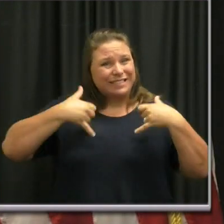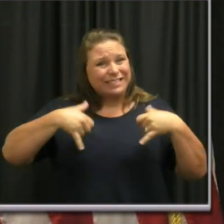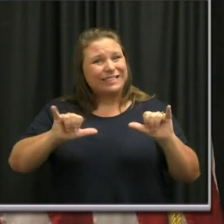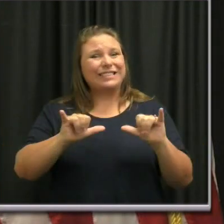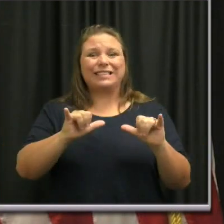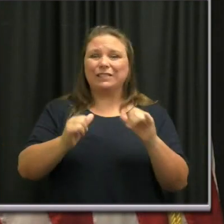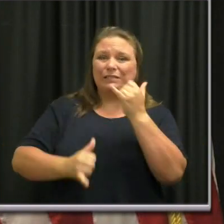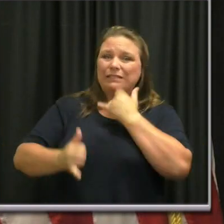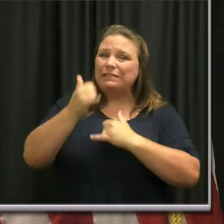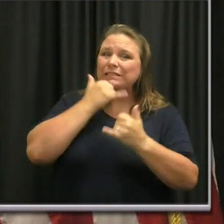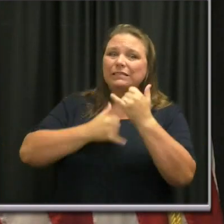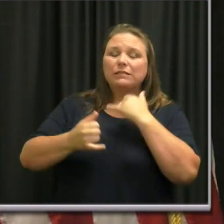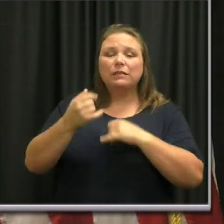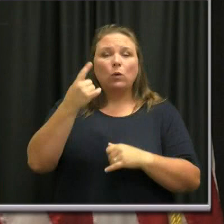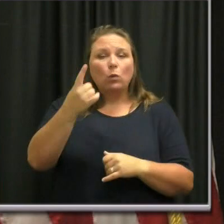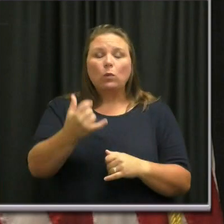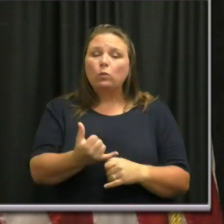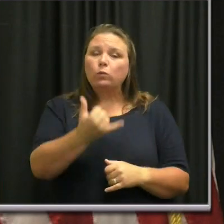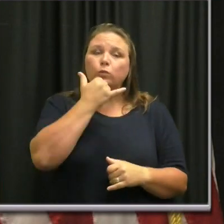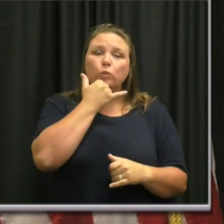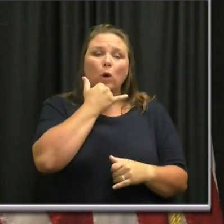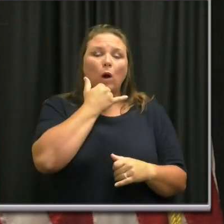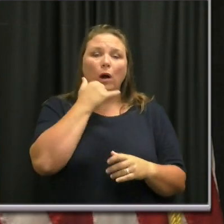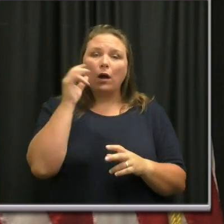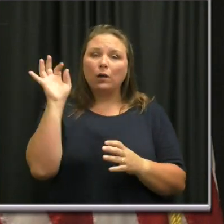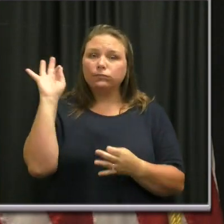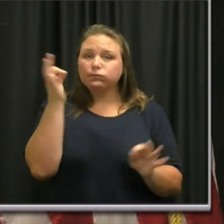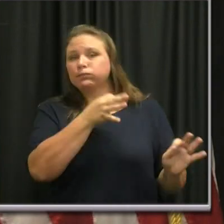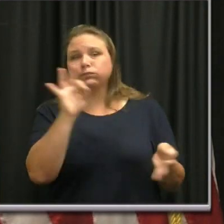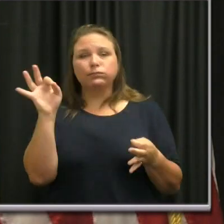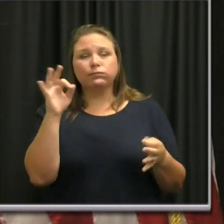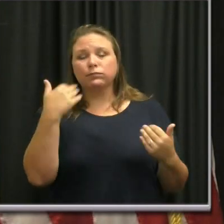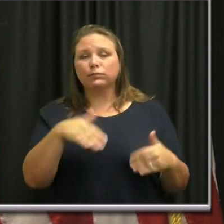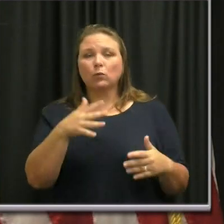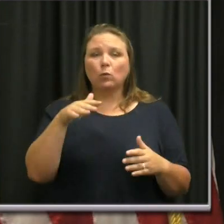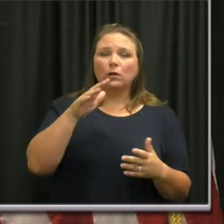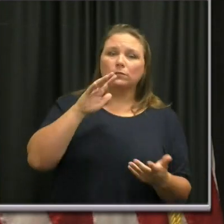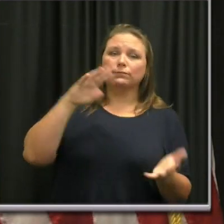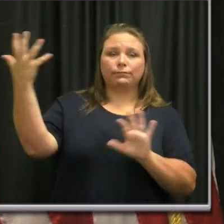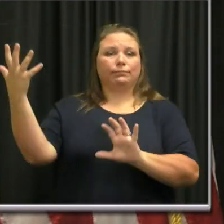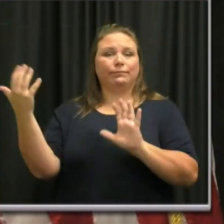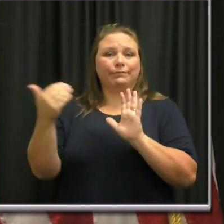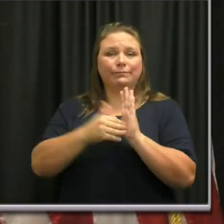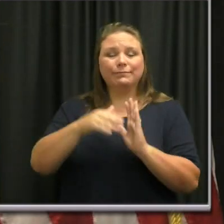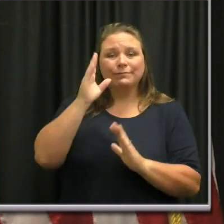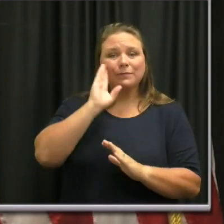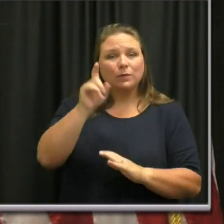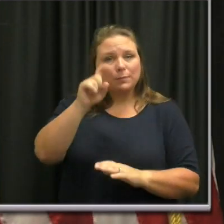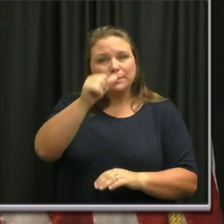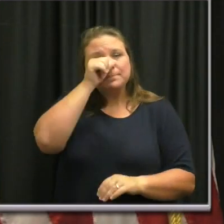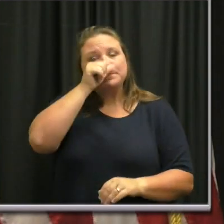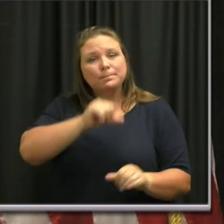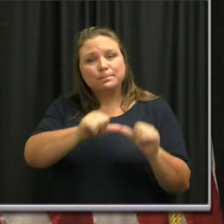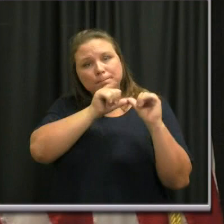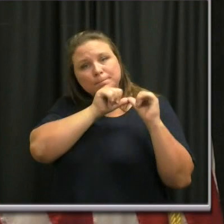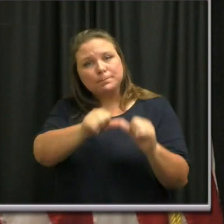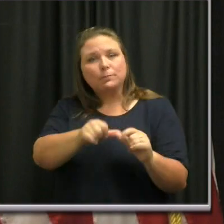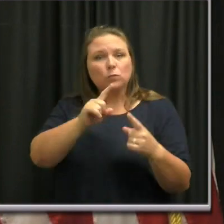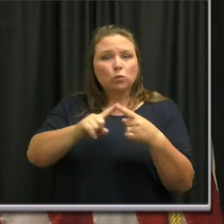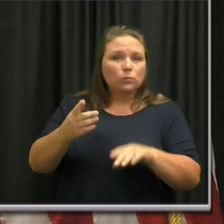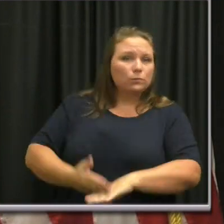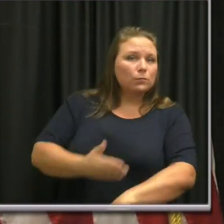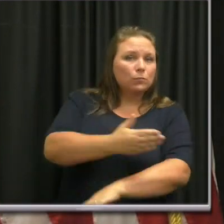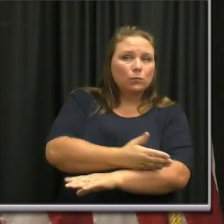One wrong move, one brief moment of distraction, and we will lose our bearings. We must hold on to the progress we've made,